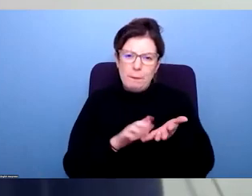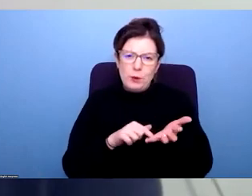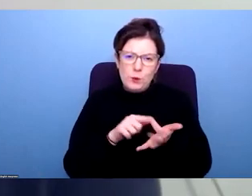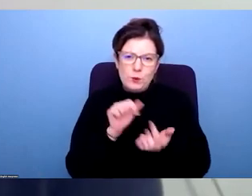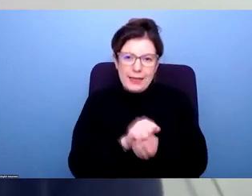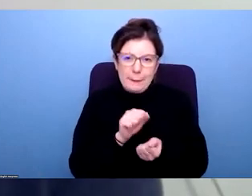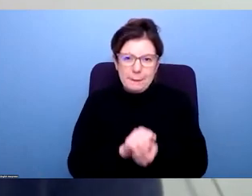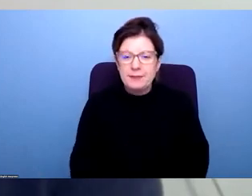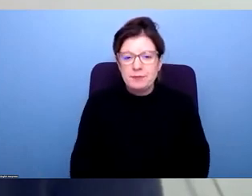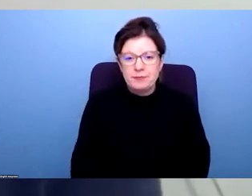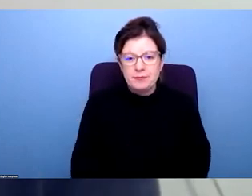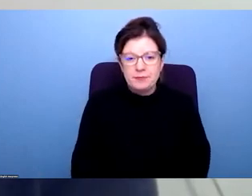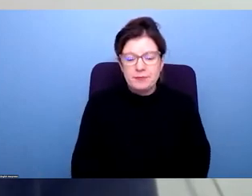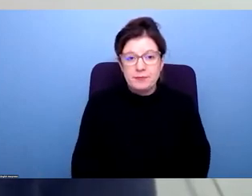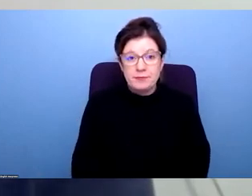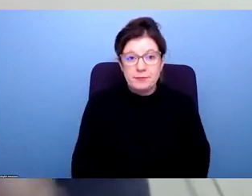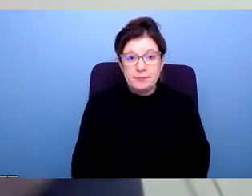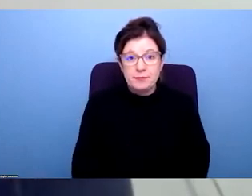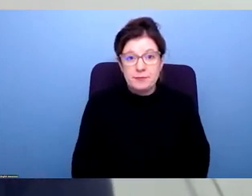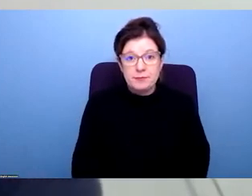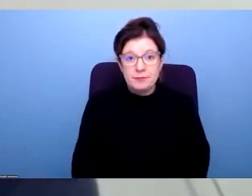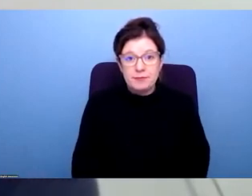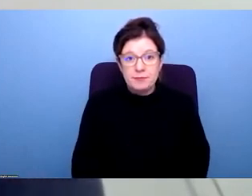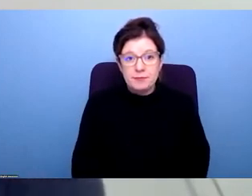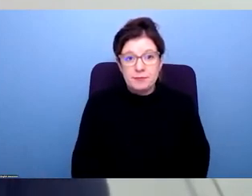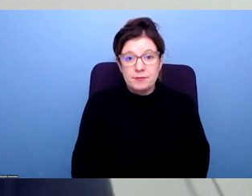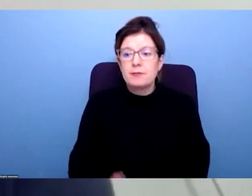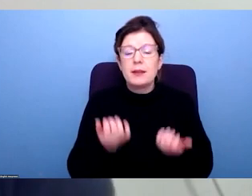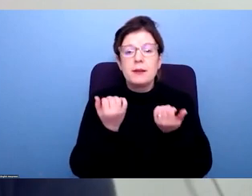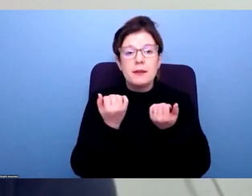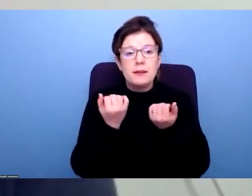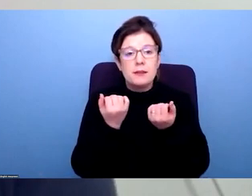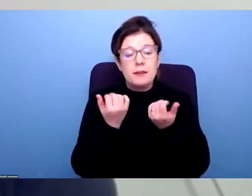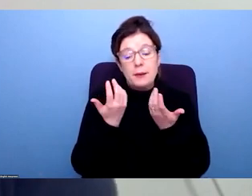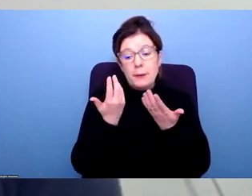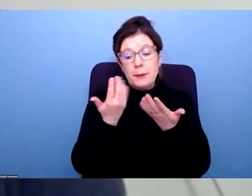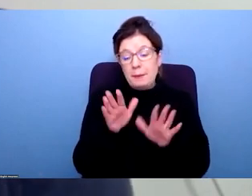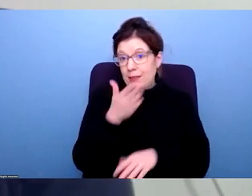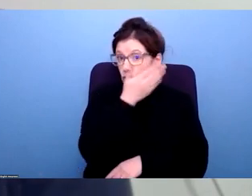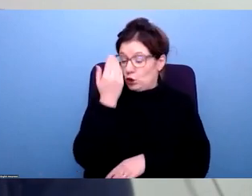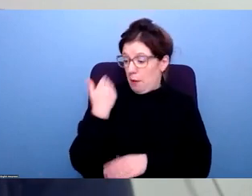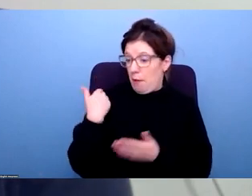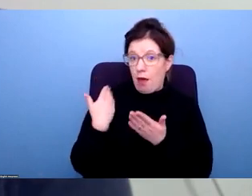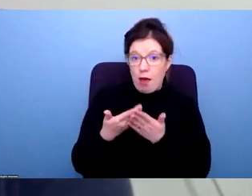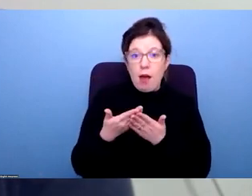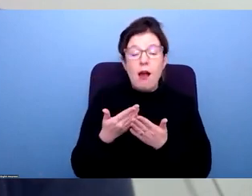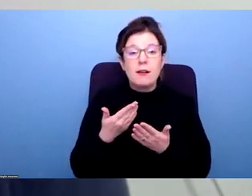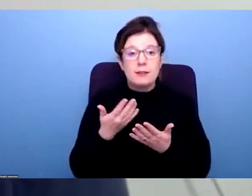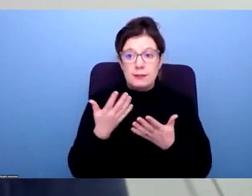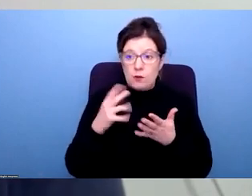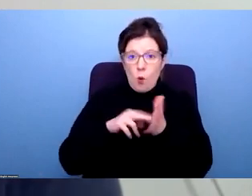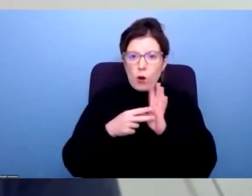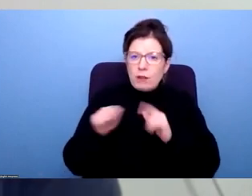So, just before we begin, we, a number of our organizations got together earlier in the summer, and we were